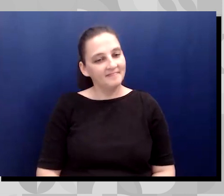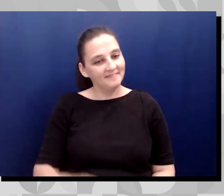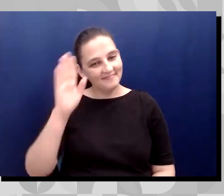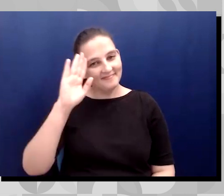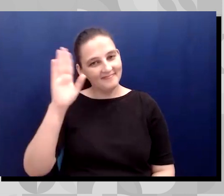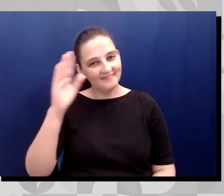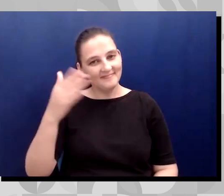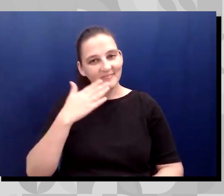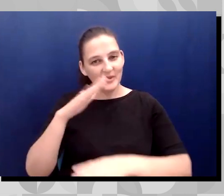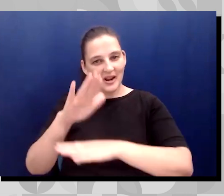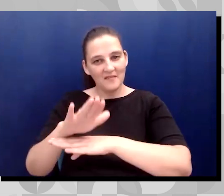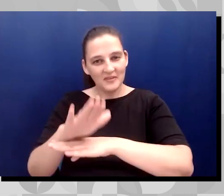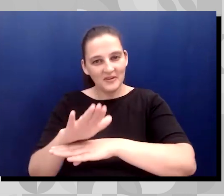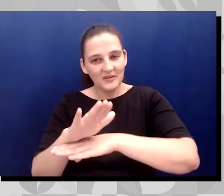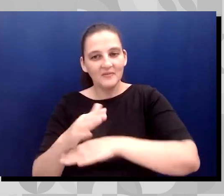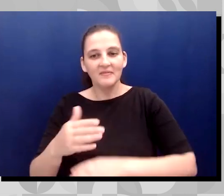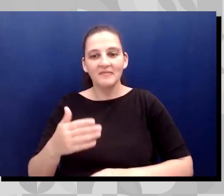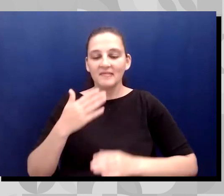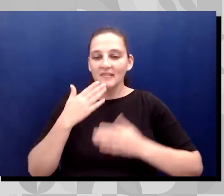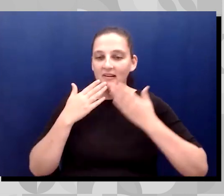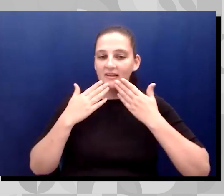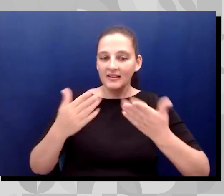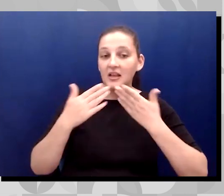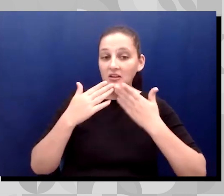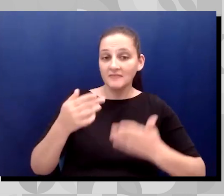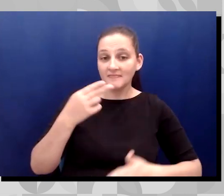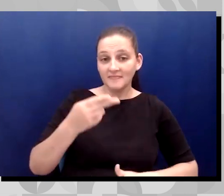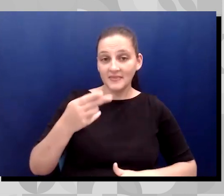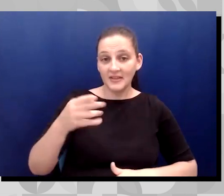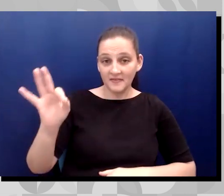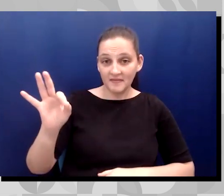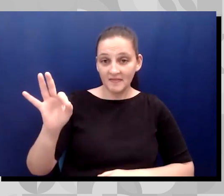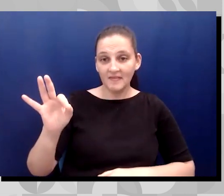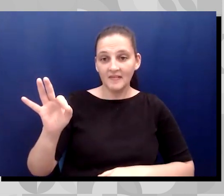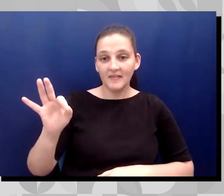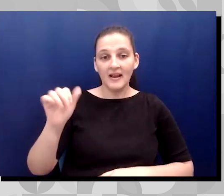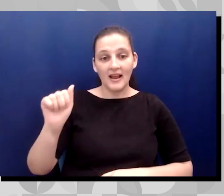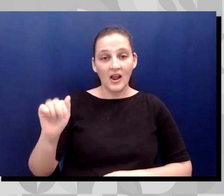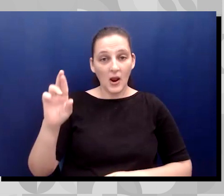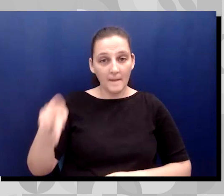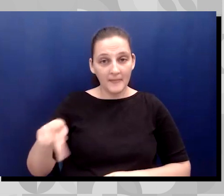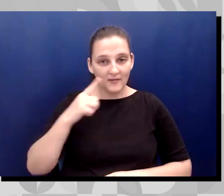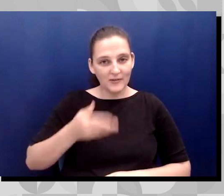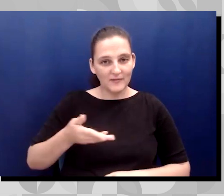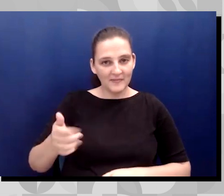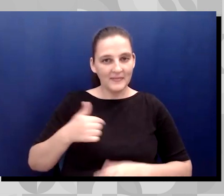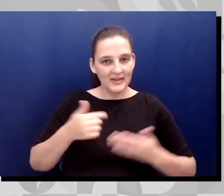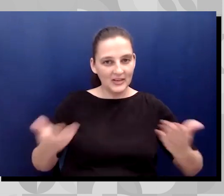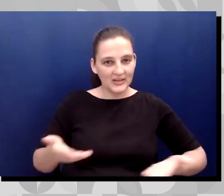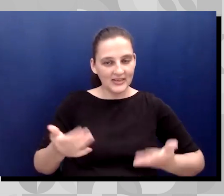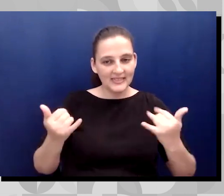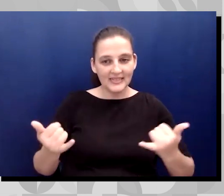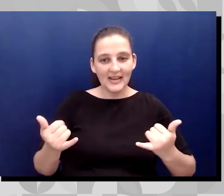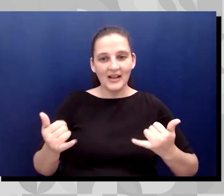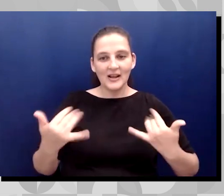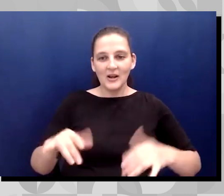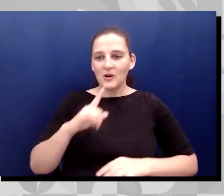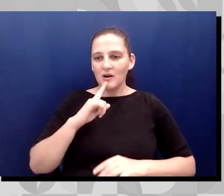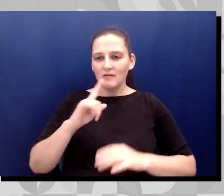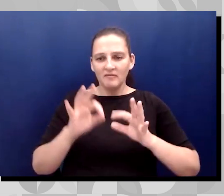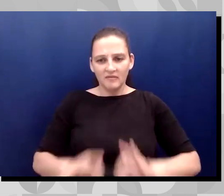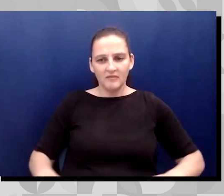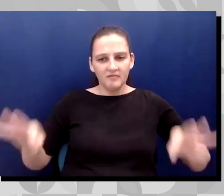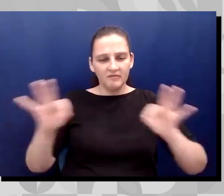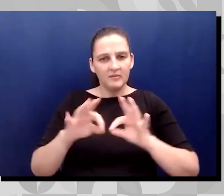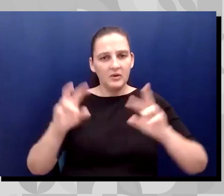you so much to the Hispanic Heritage Foundation and AARP for having me here. It's truly a very important topic that we should all be